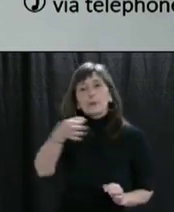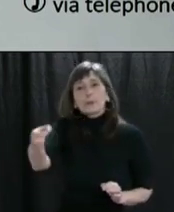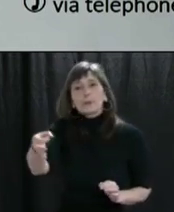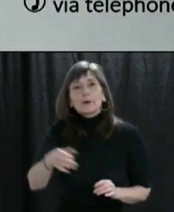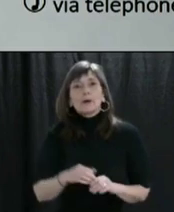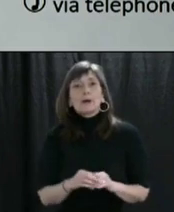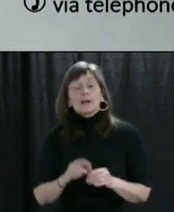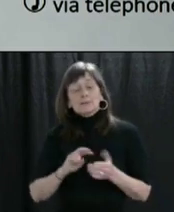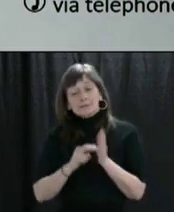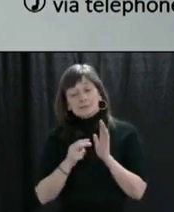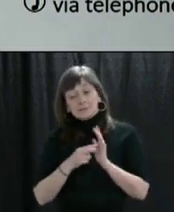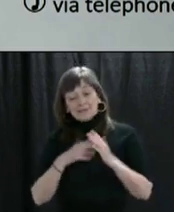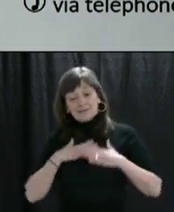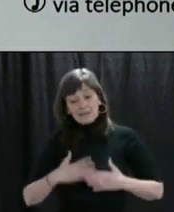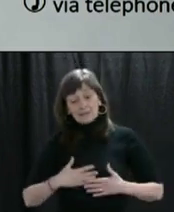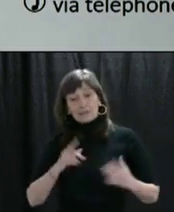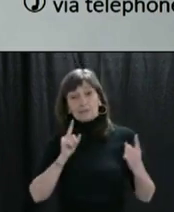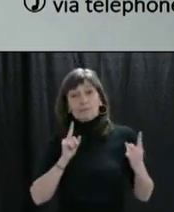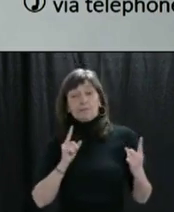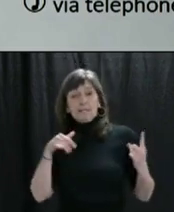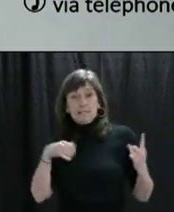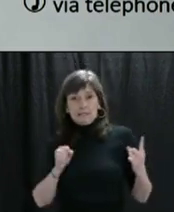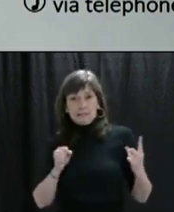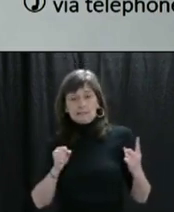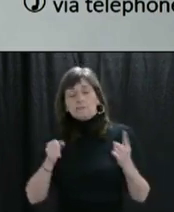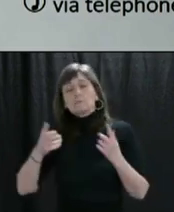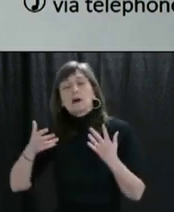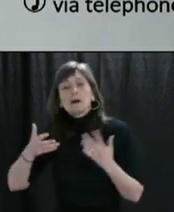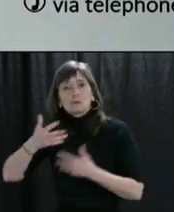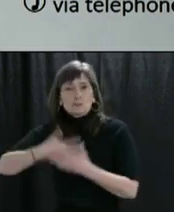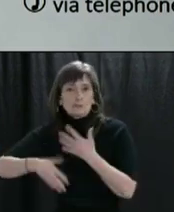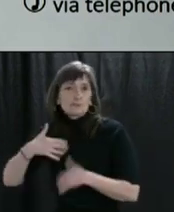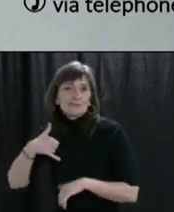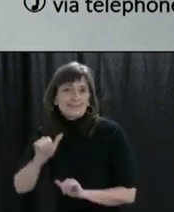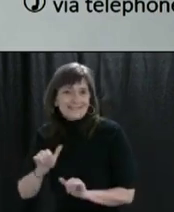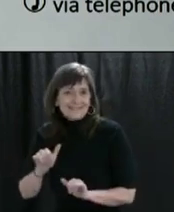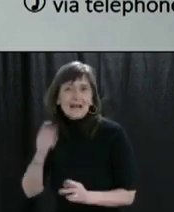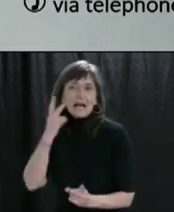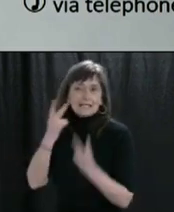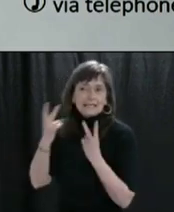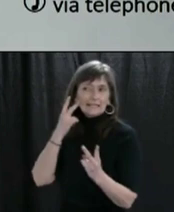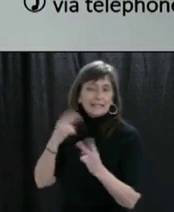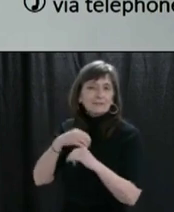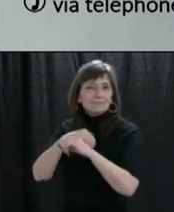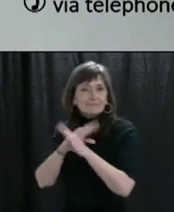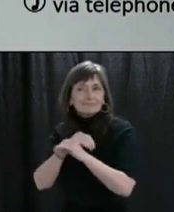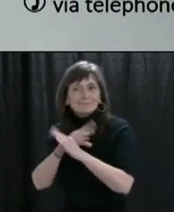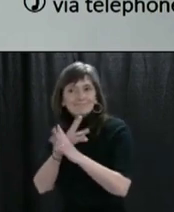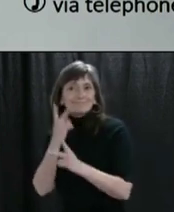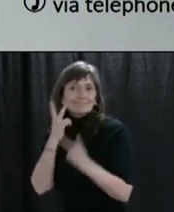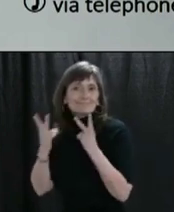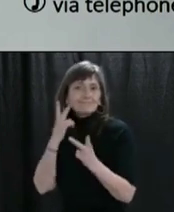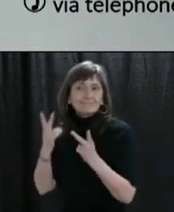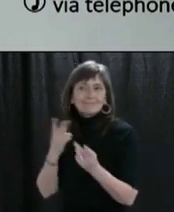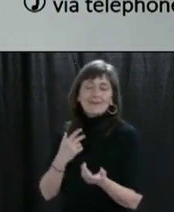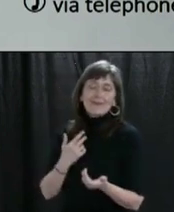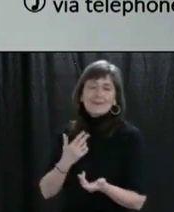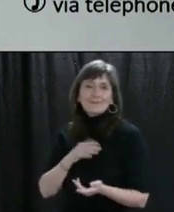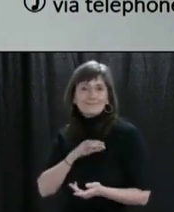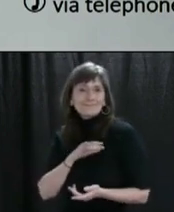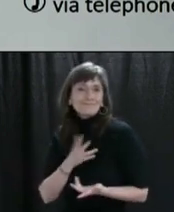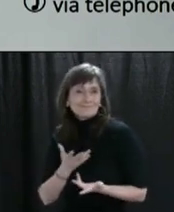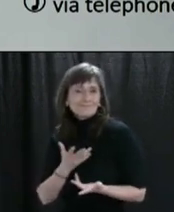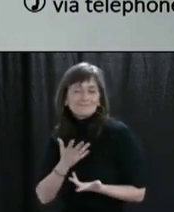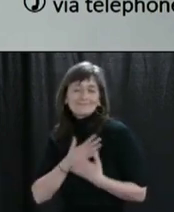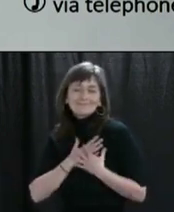social isolation. I am uplifted by the creativity of those who are using virtual meetups to socialize. I have seen